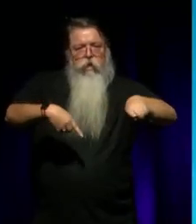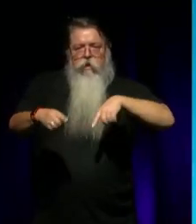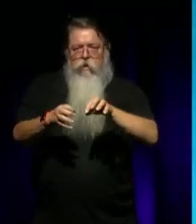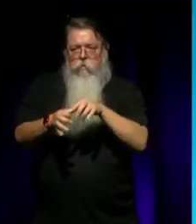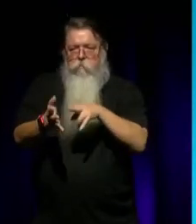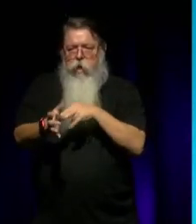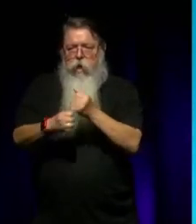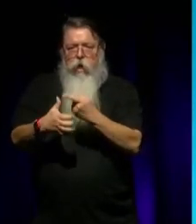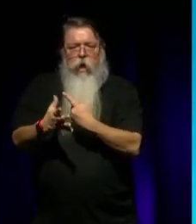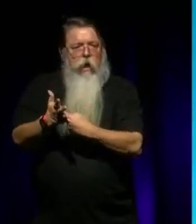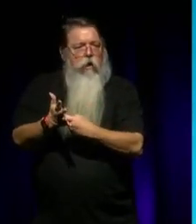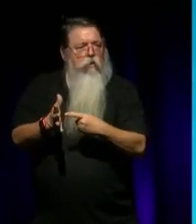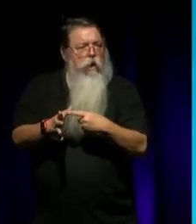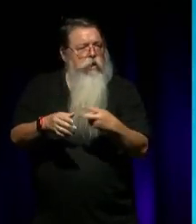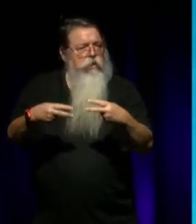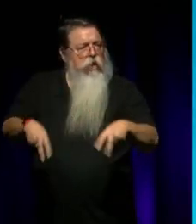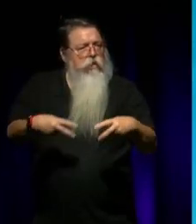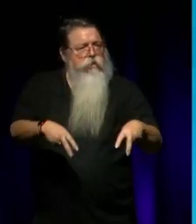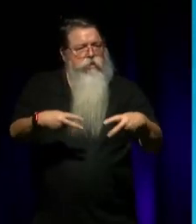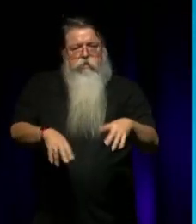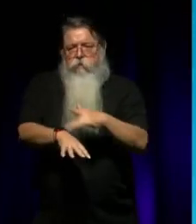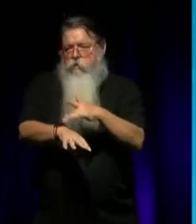Dance Theatre, Stephen Page AO.